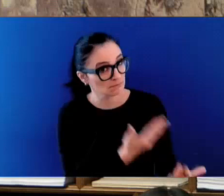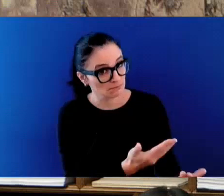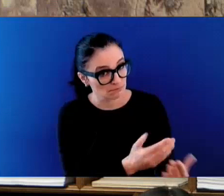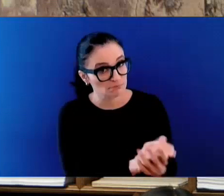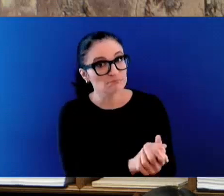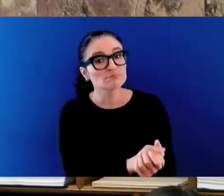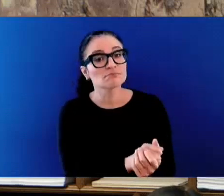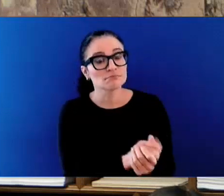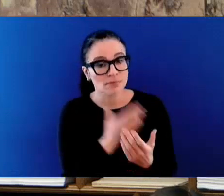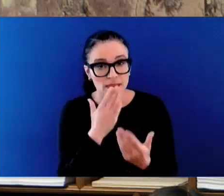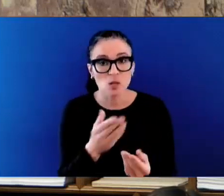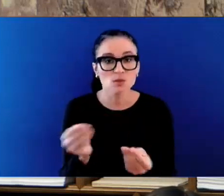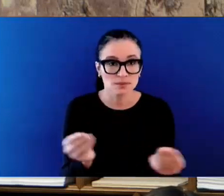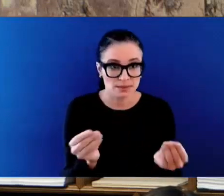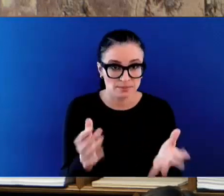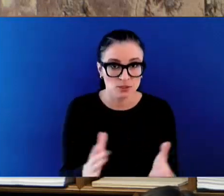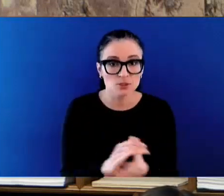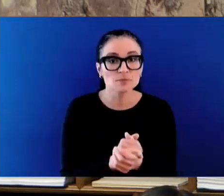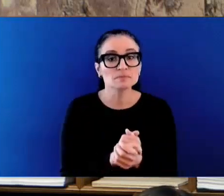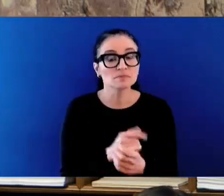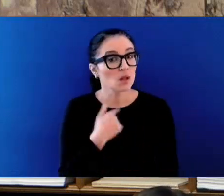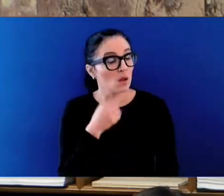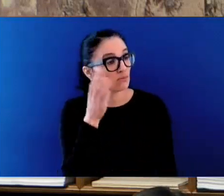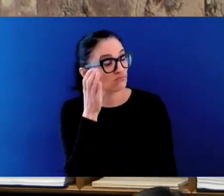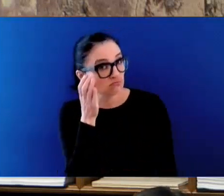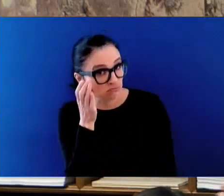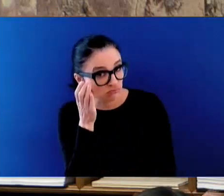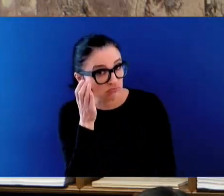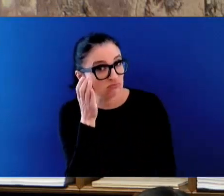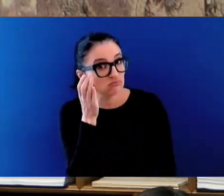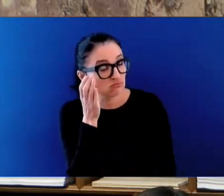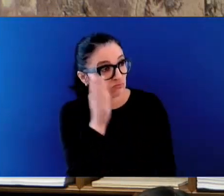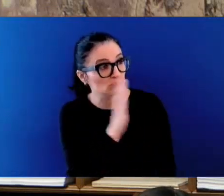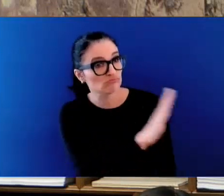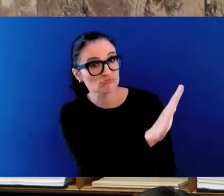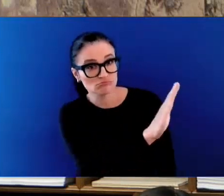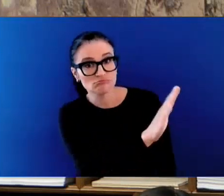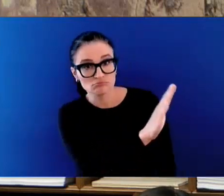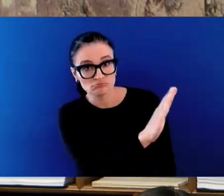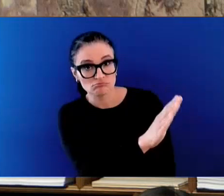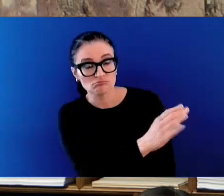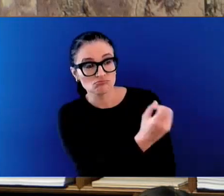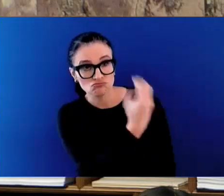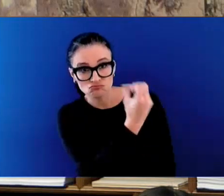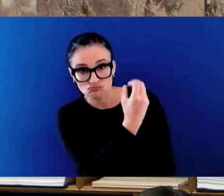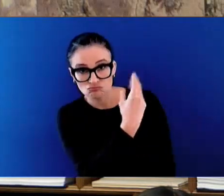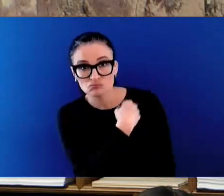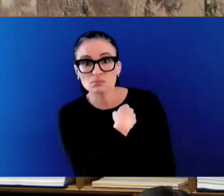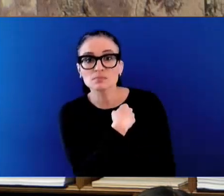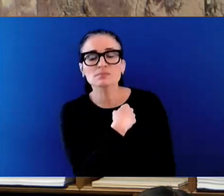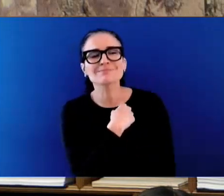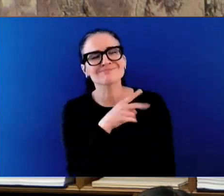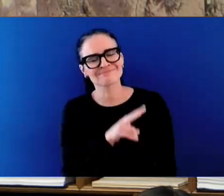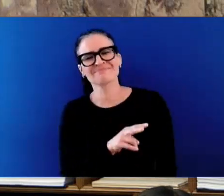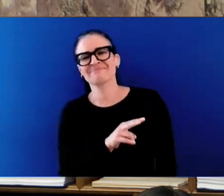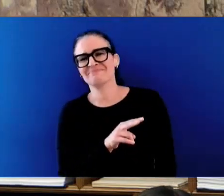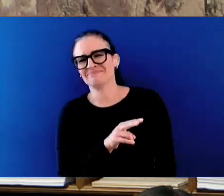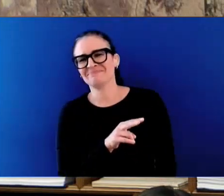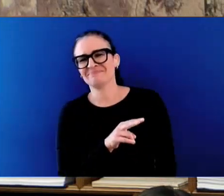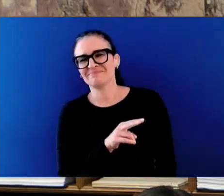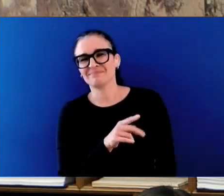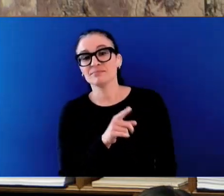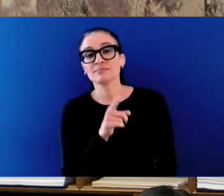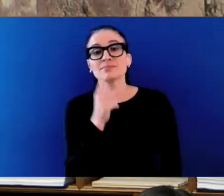on one day you get one set of words from the Leader of the Opposition, saying end